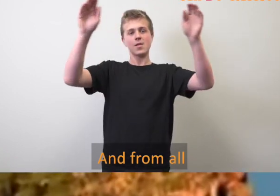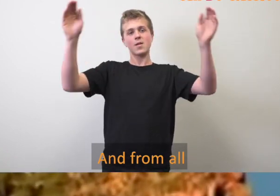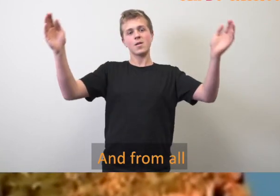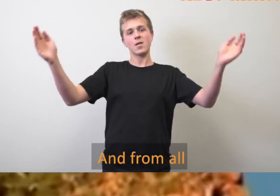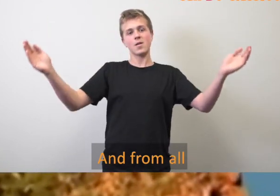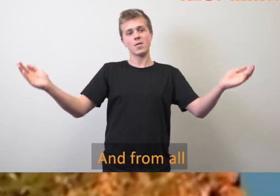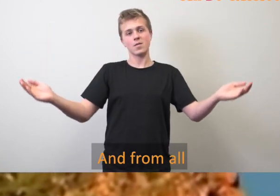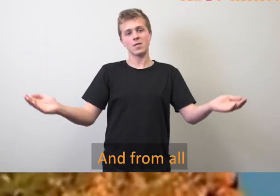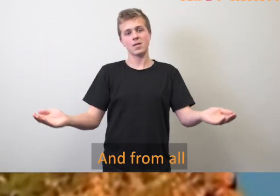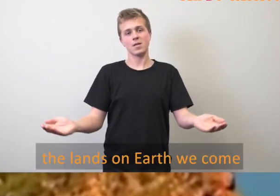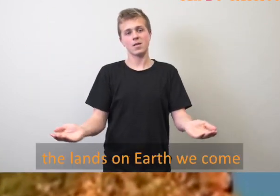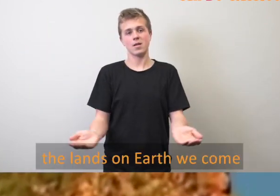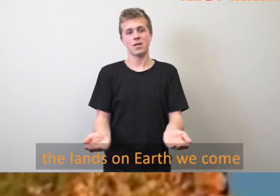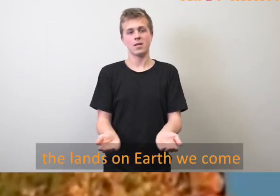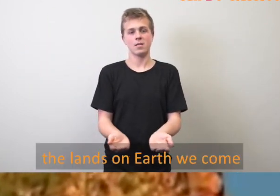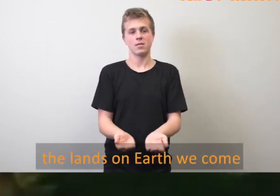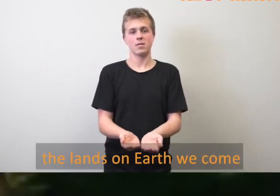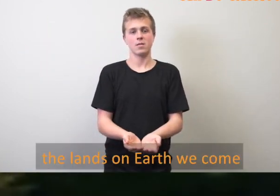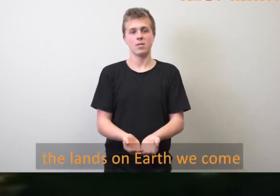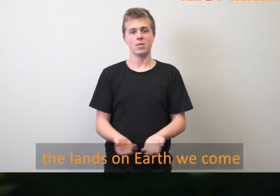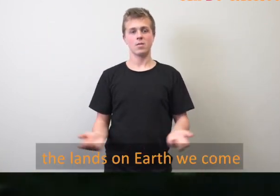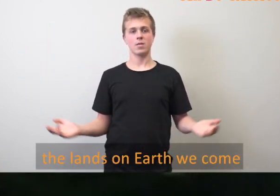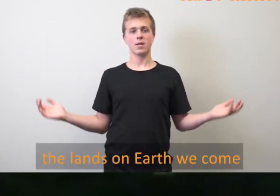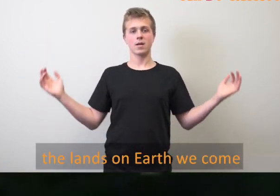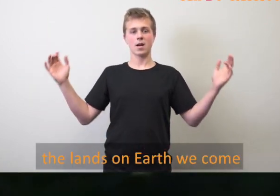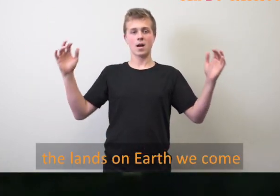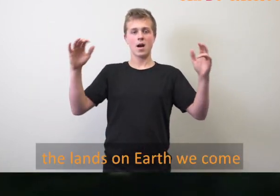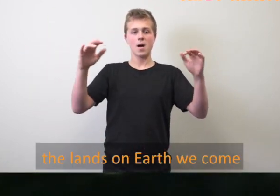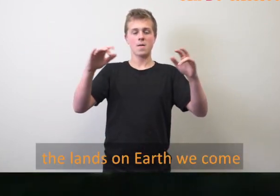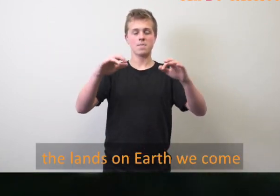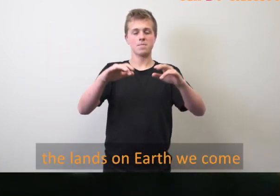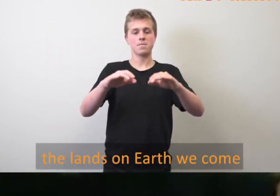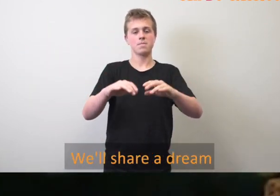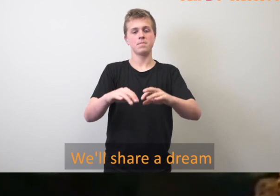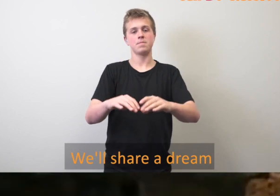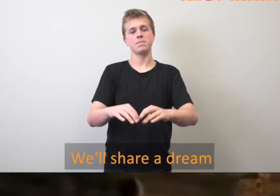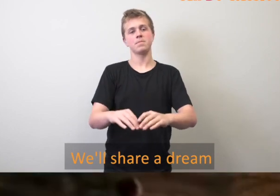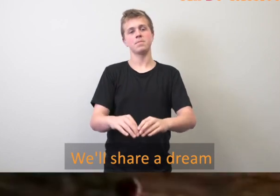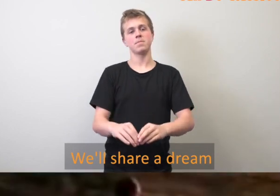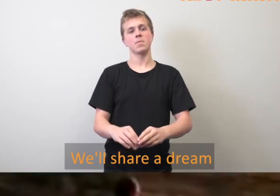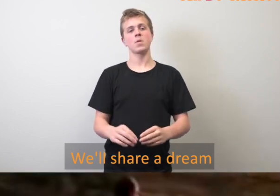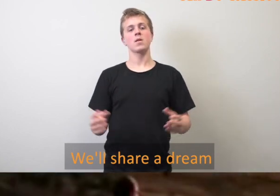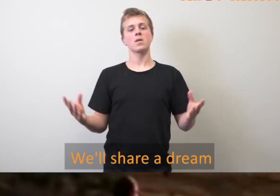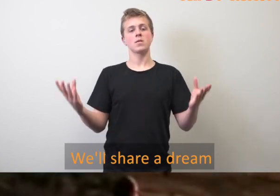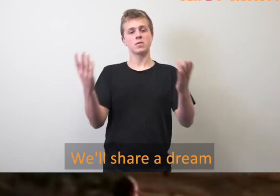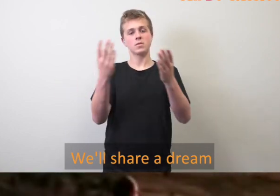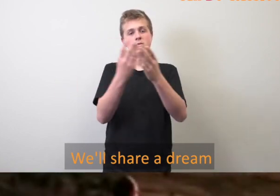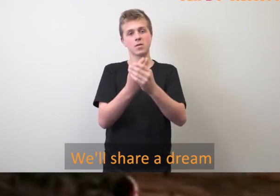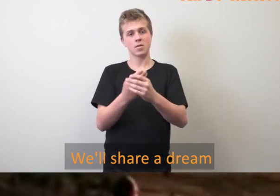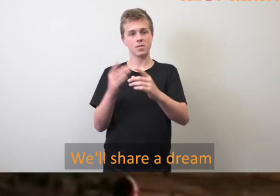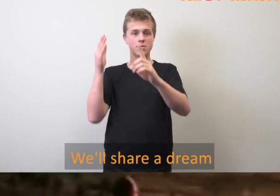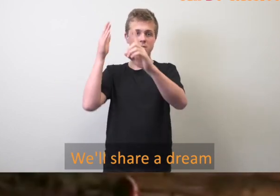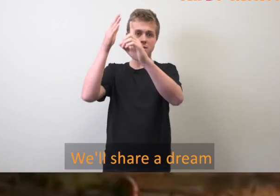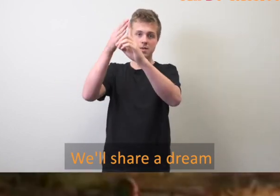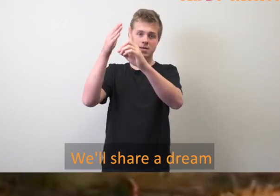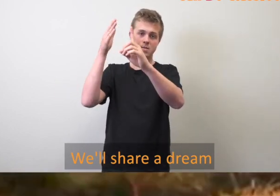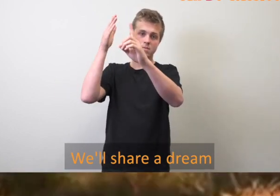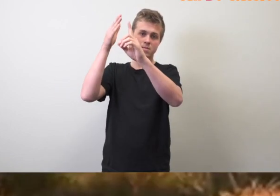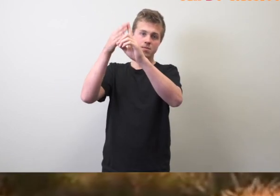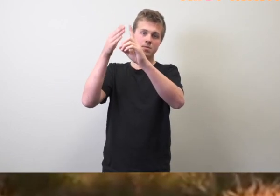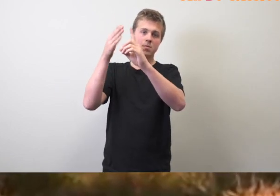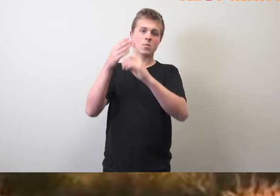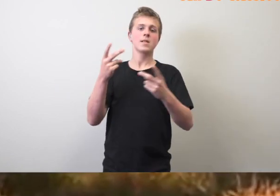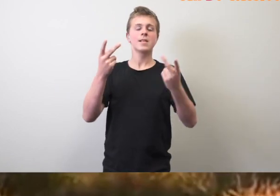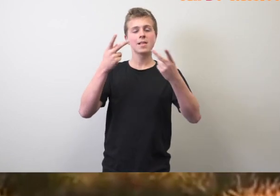from all the lands on earth we come. We'll share a dream,